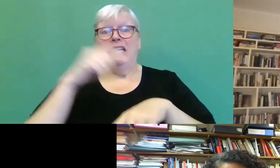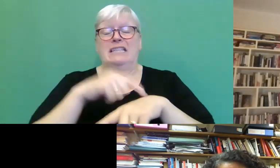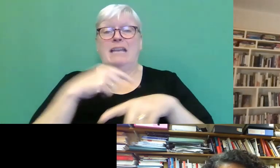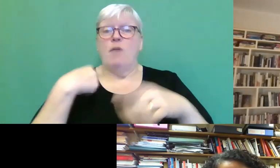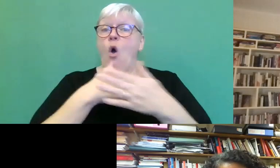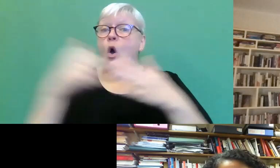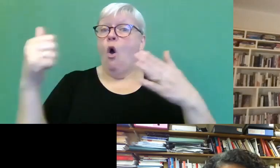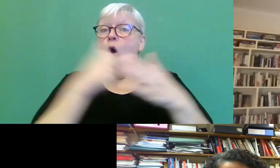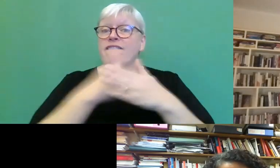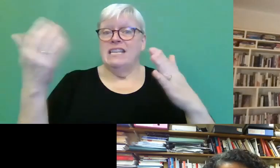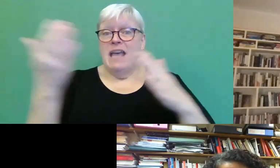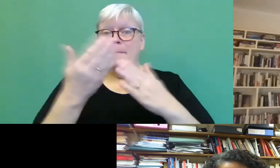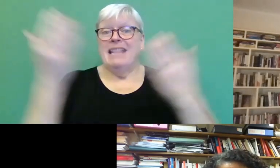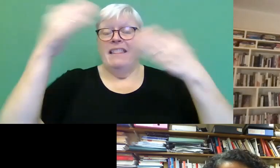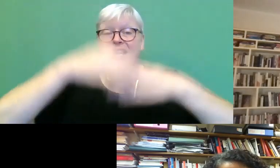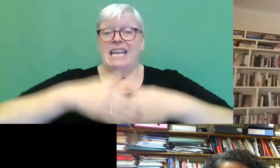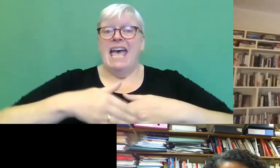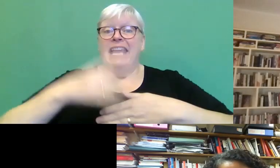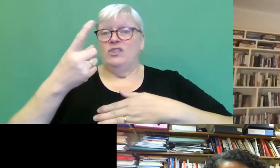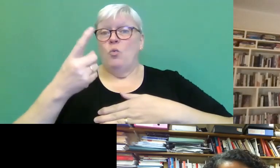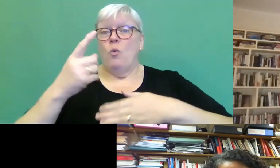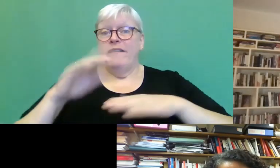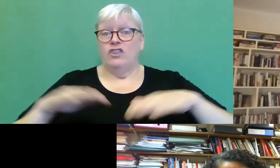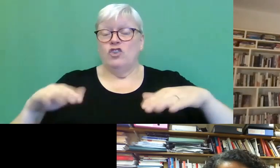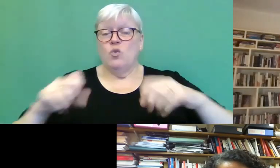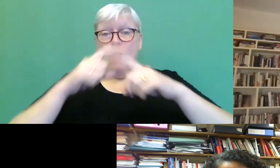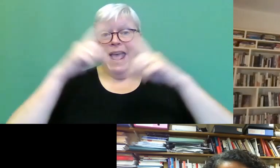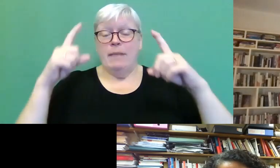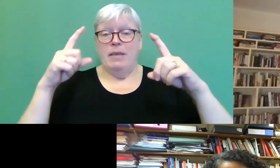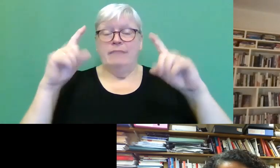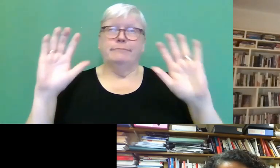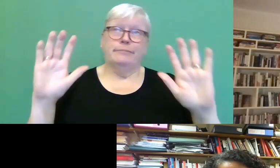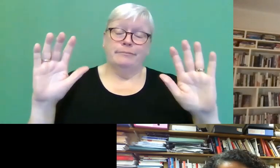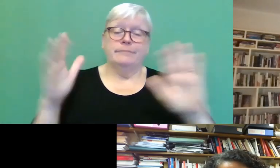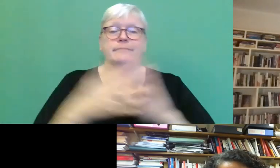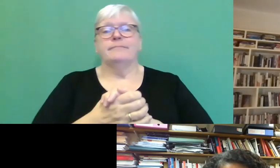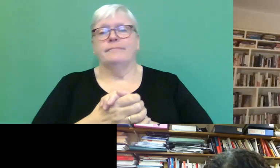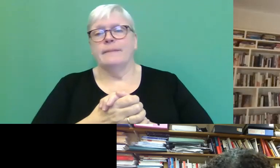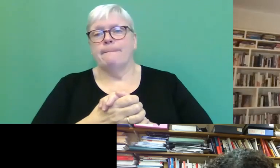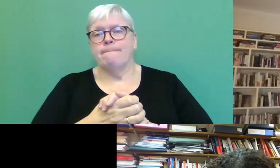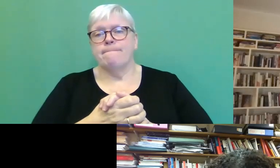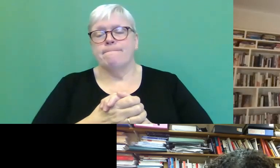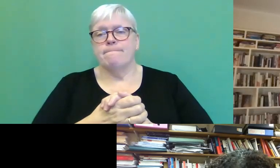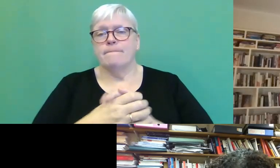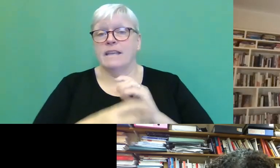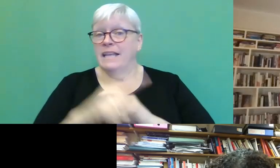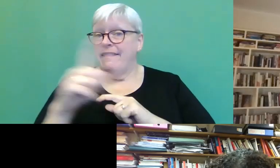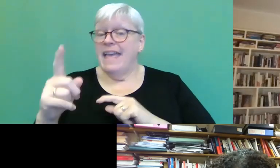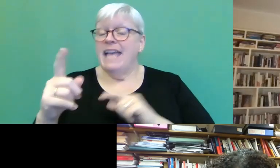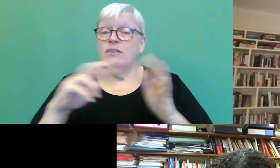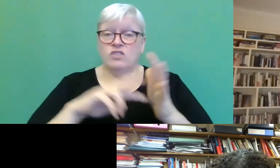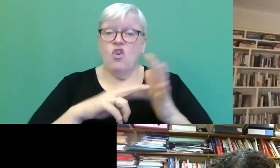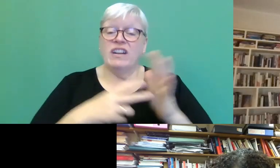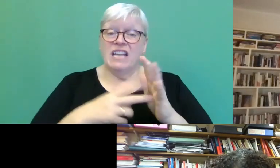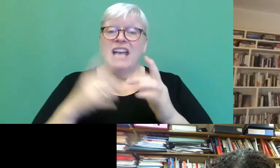when one of the kids would wake me up. So, um, then it used to be organized more or less